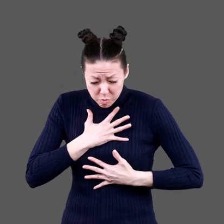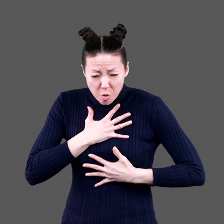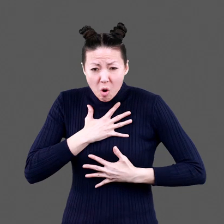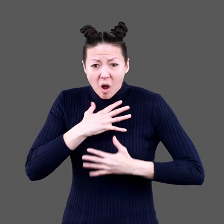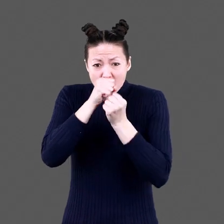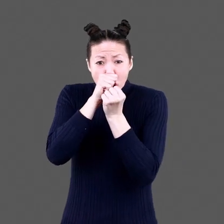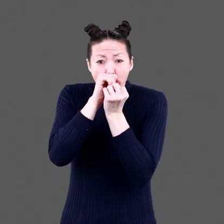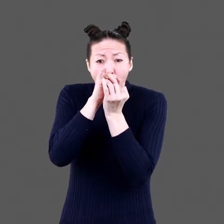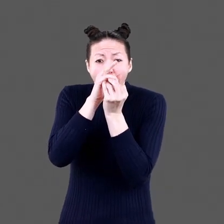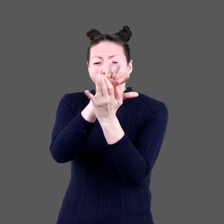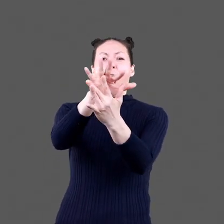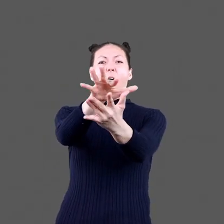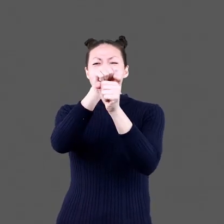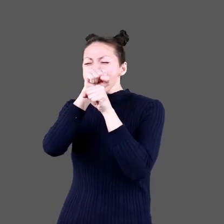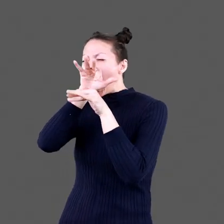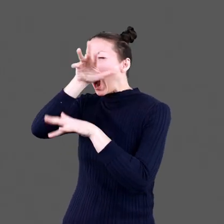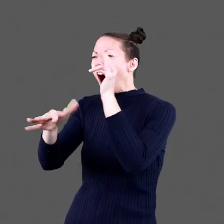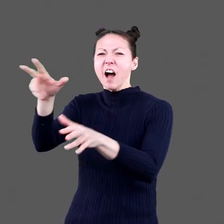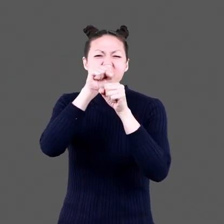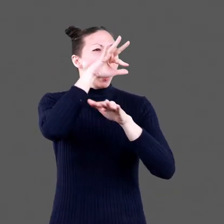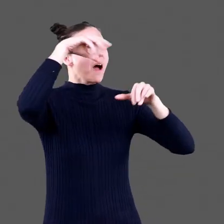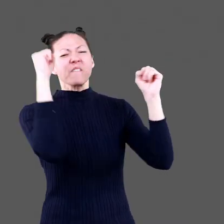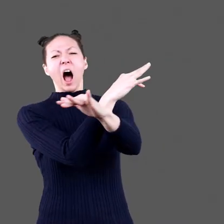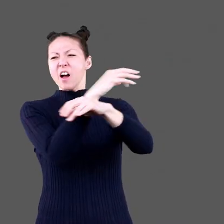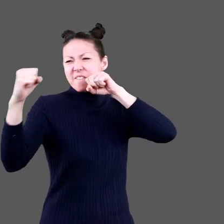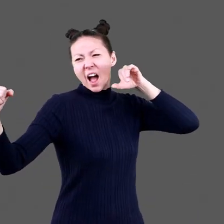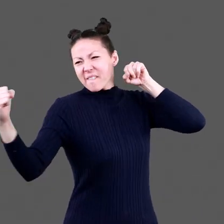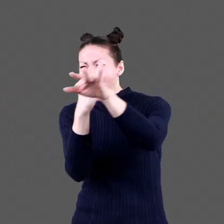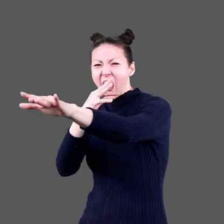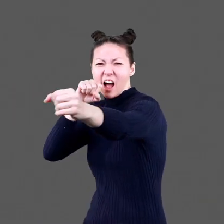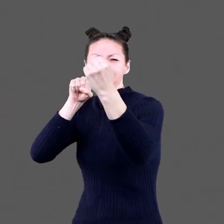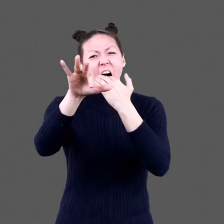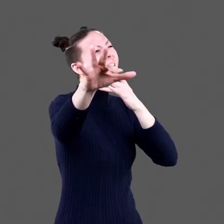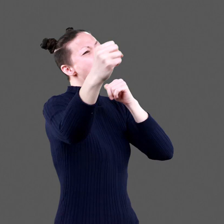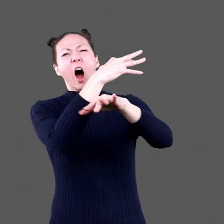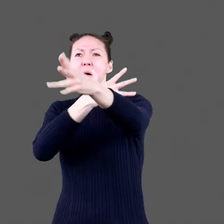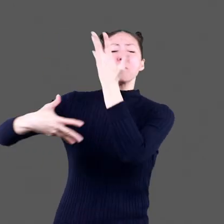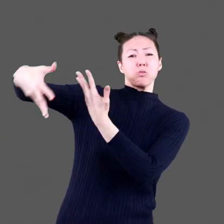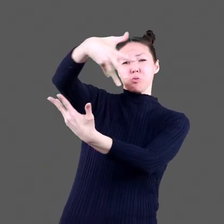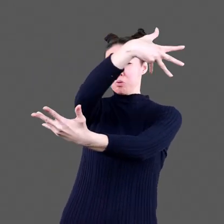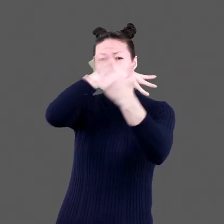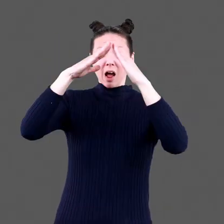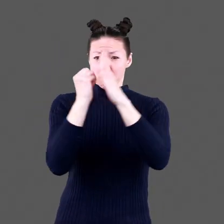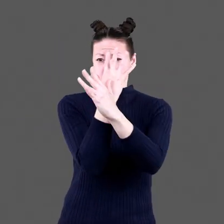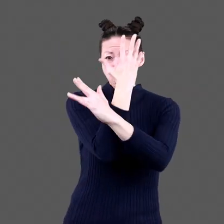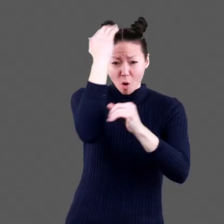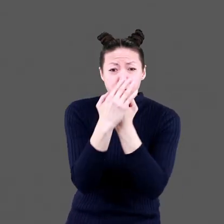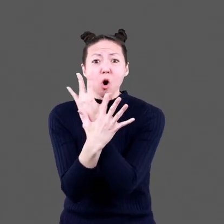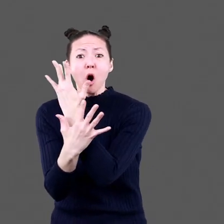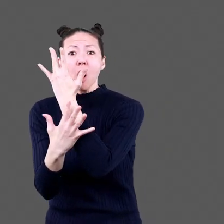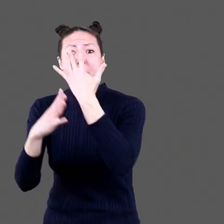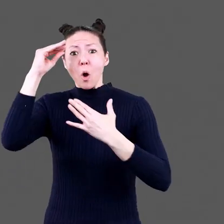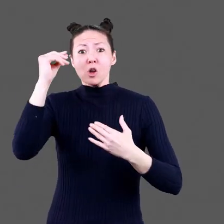The dragons breathe fire all over the house Flames shoot everywhere Smoke rises